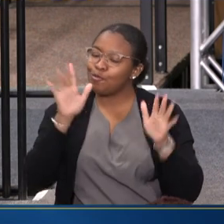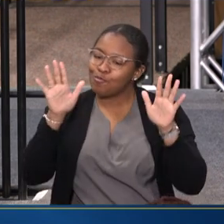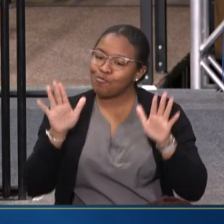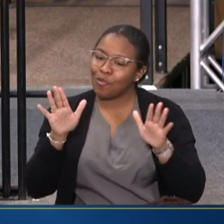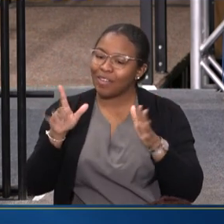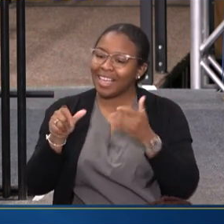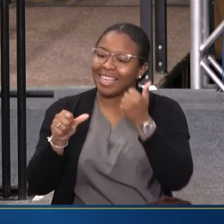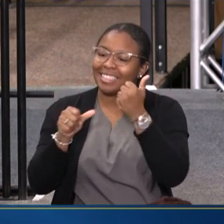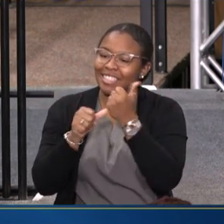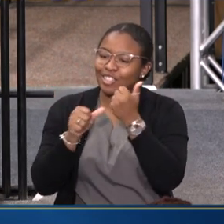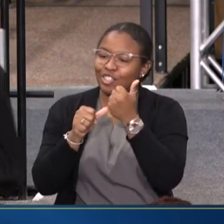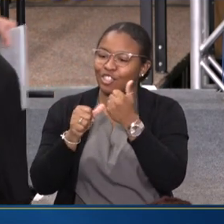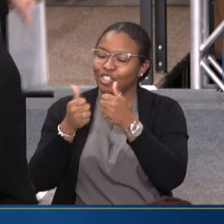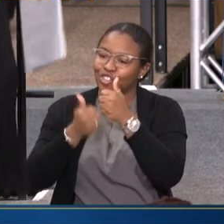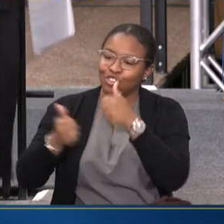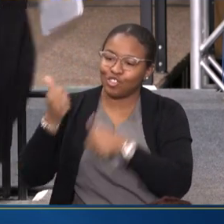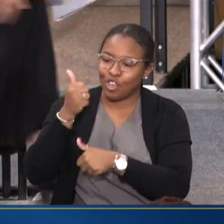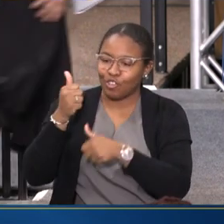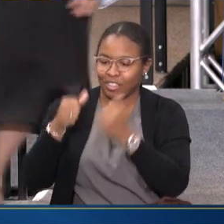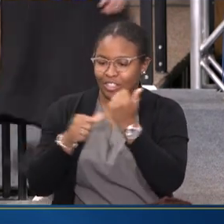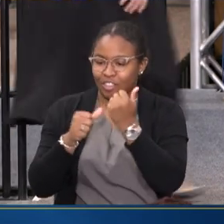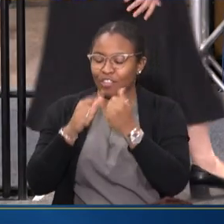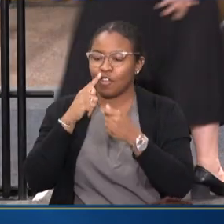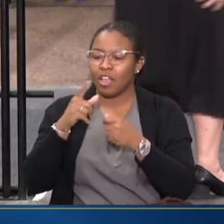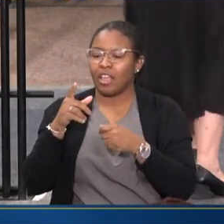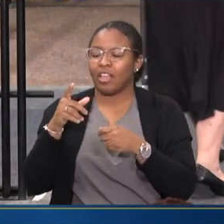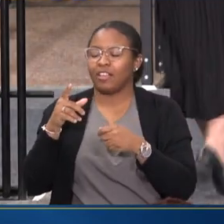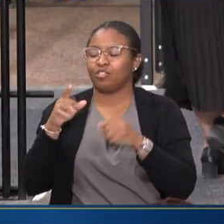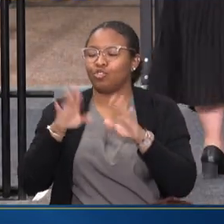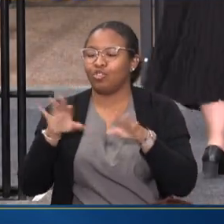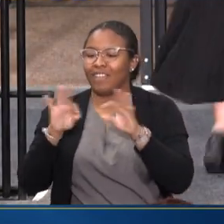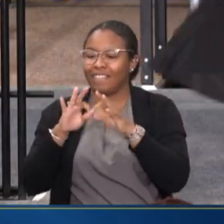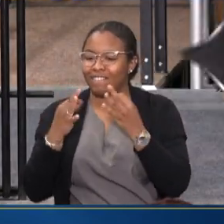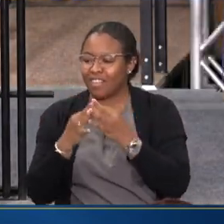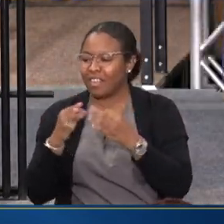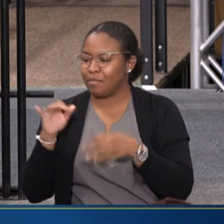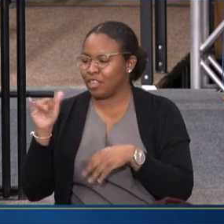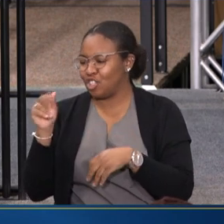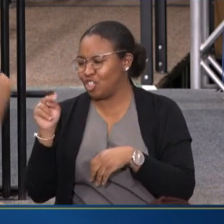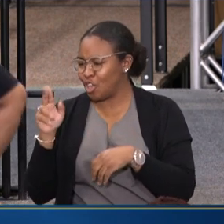ASSISTANT SECRETARY OF THE ADMINISTRATION ON CHILDREN AND FAMILIES, JANUARY CONCHERA.